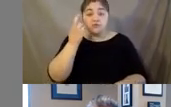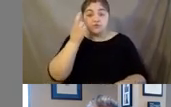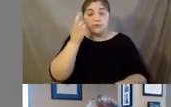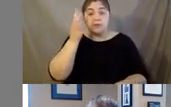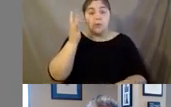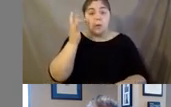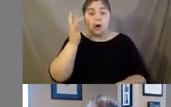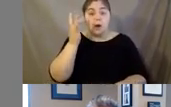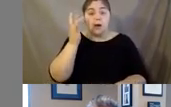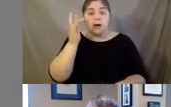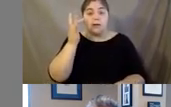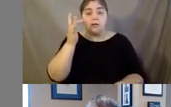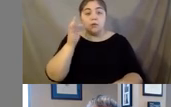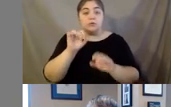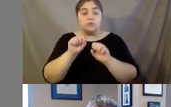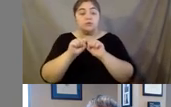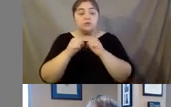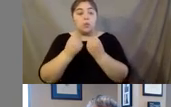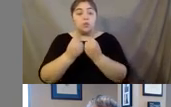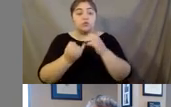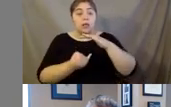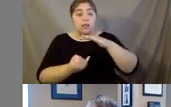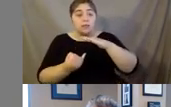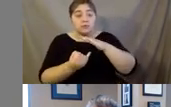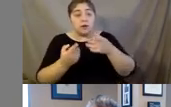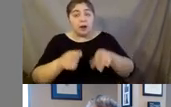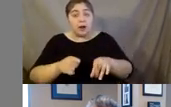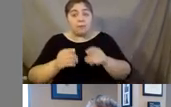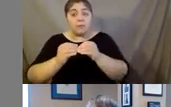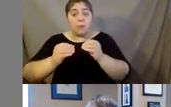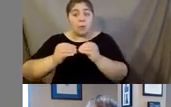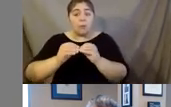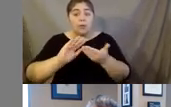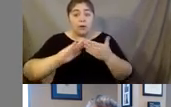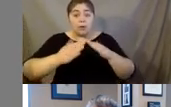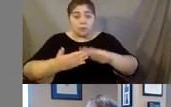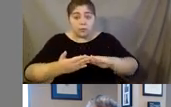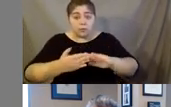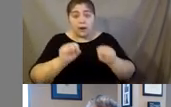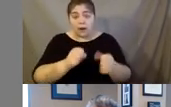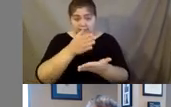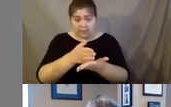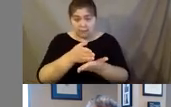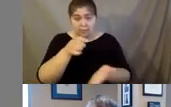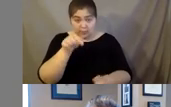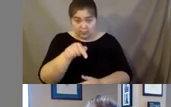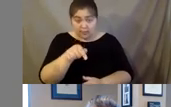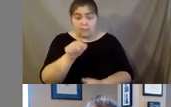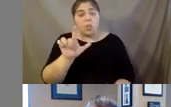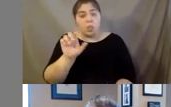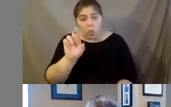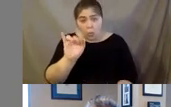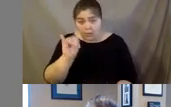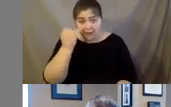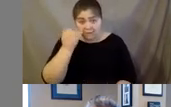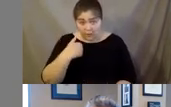um, social isolation and loneliness are happening in our community. Um, I can pause right there. Um, Lori, if there's any